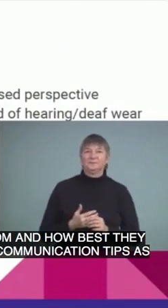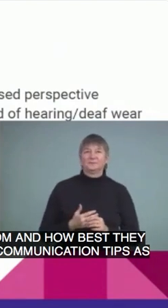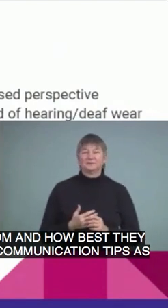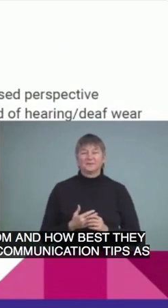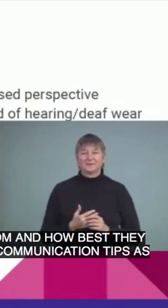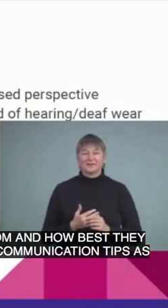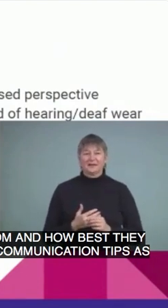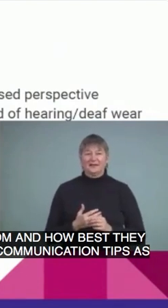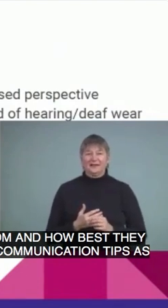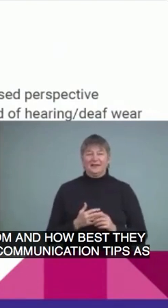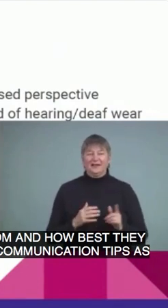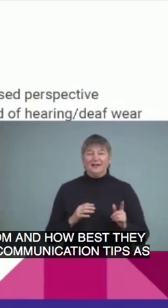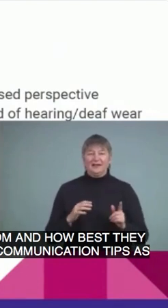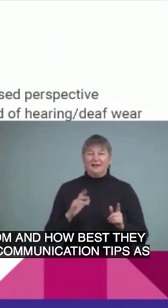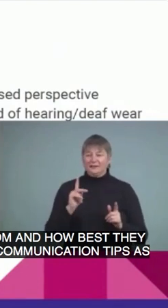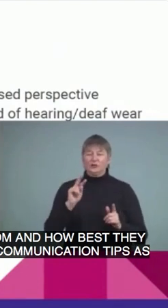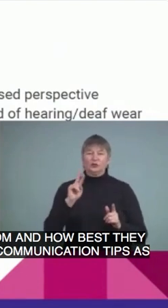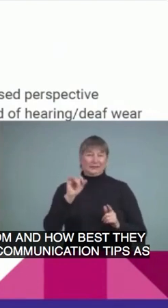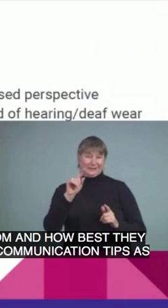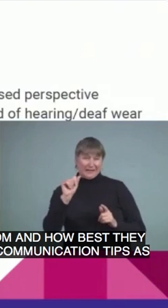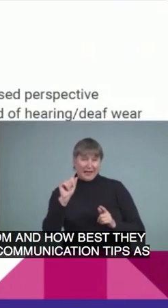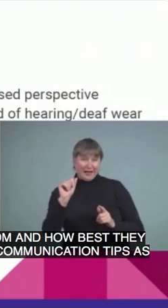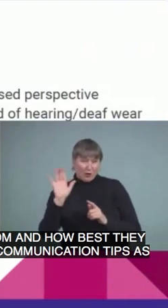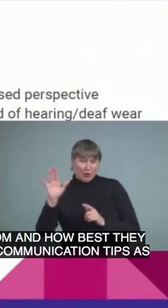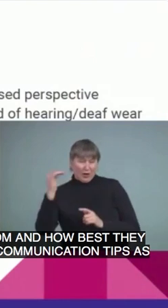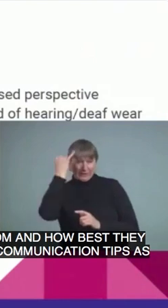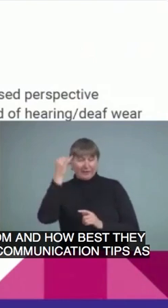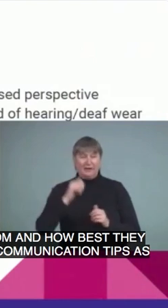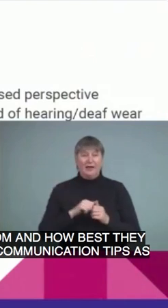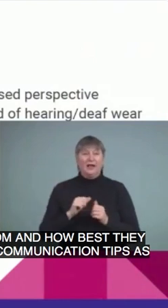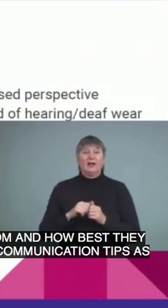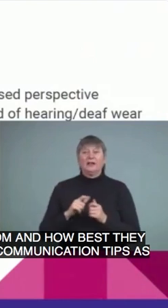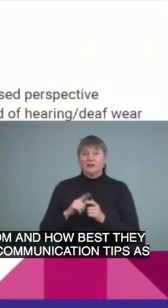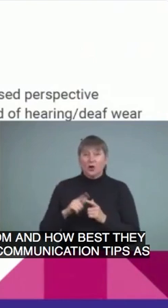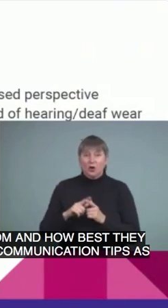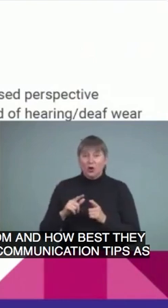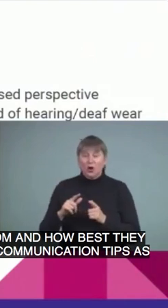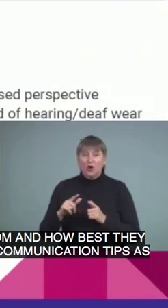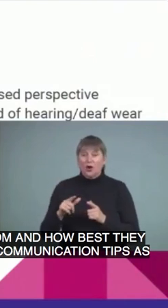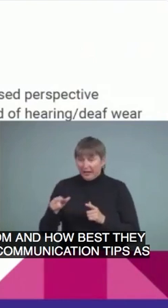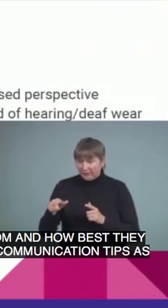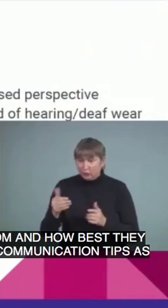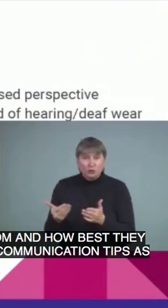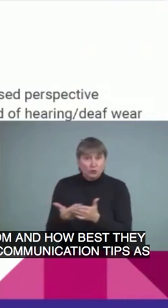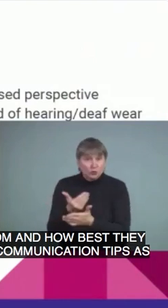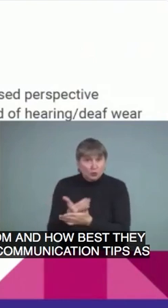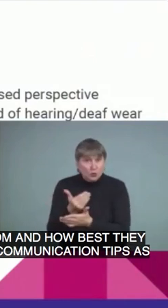thought of this, is having a party for students who are new to amplification and just throwing